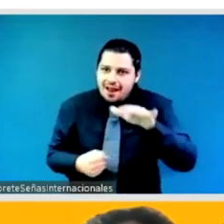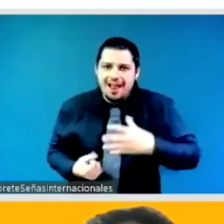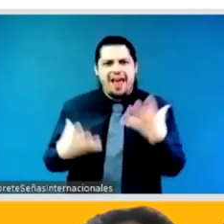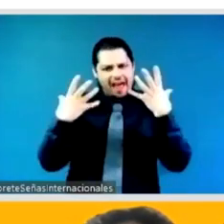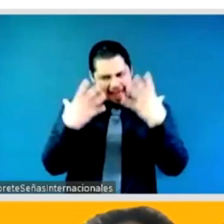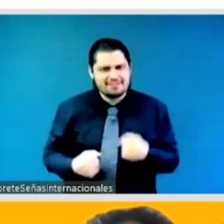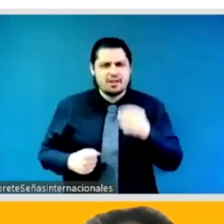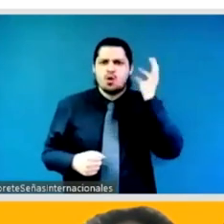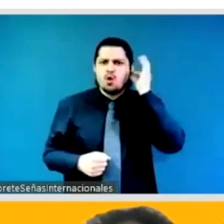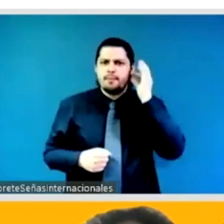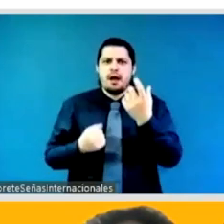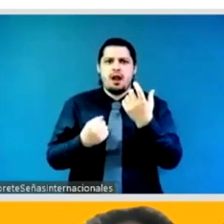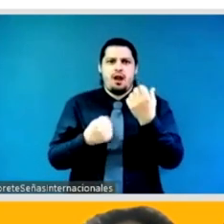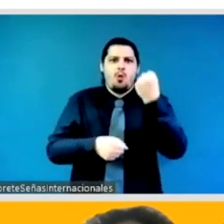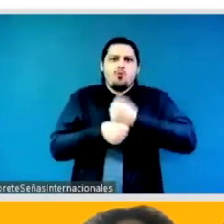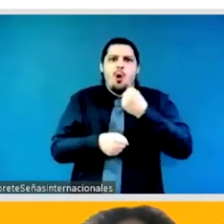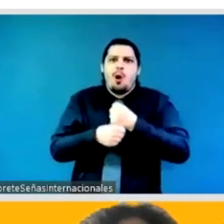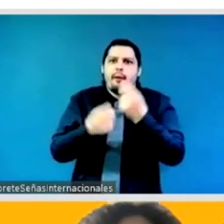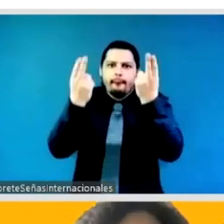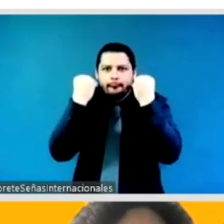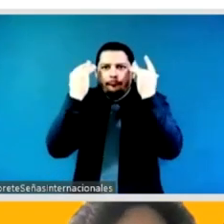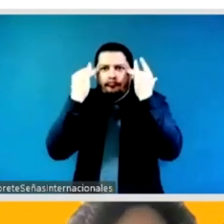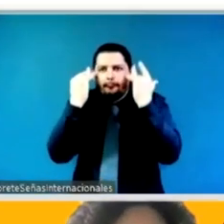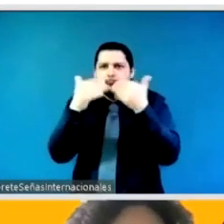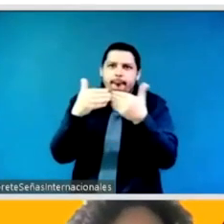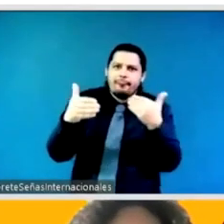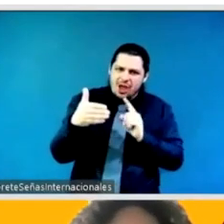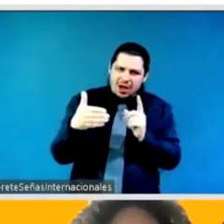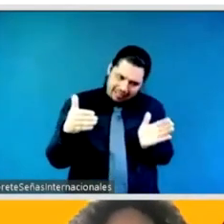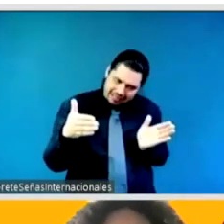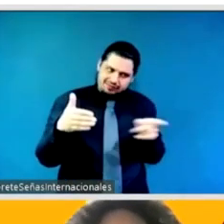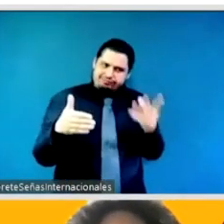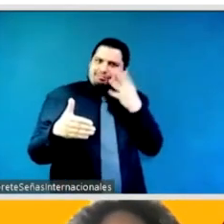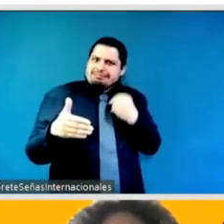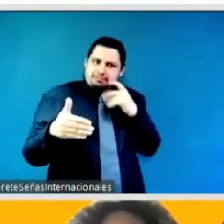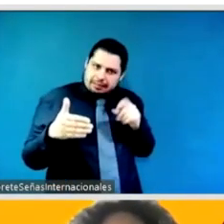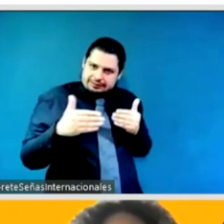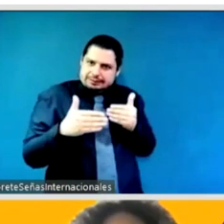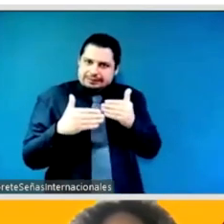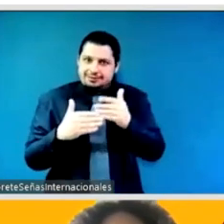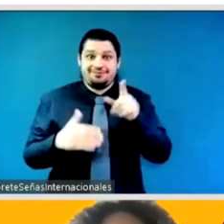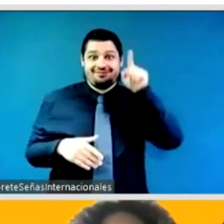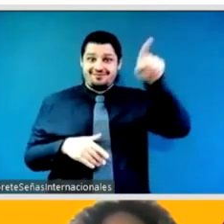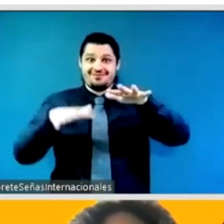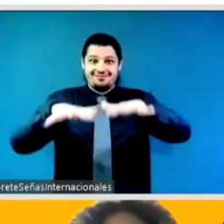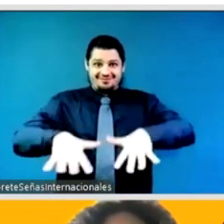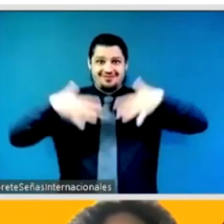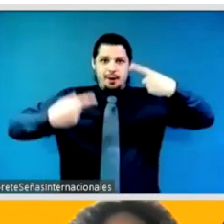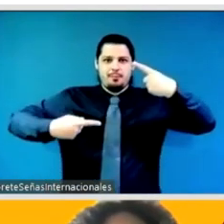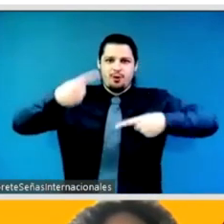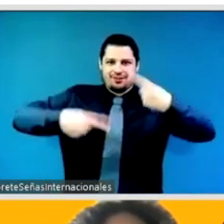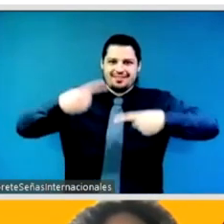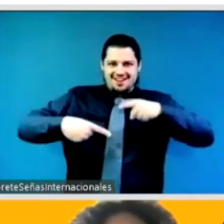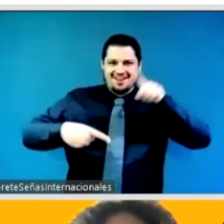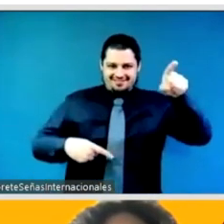in congress that want to be governors or political leaders I think our big commitment is to help